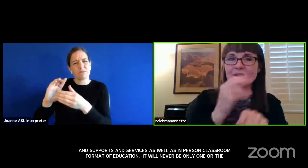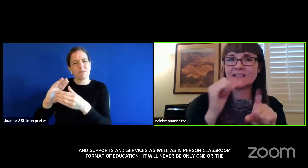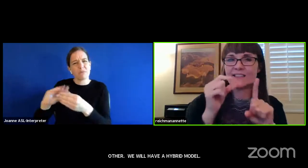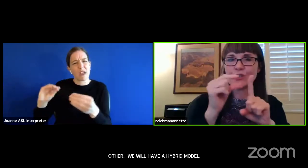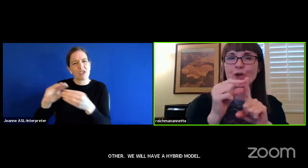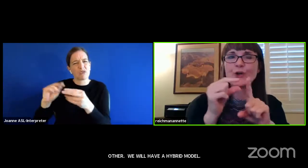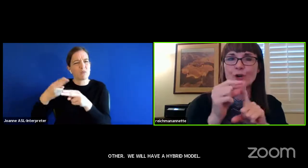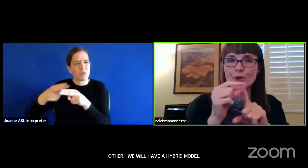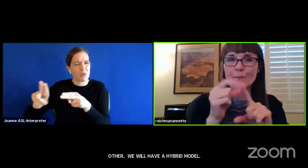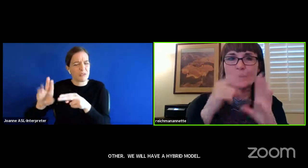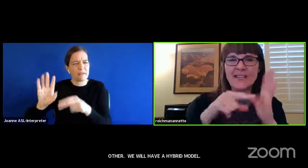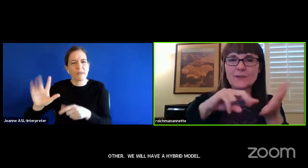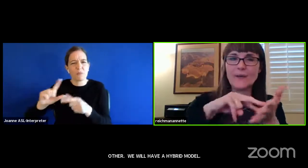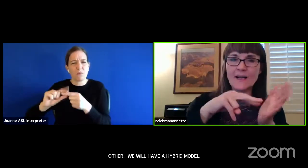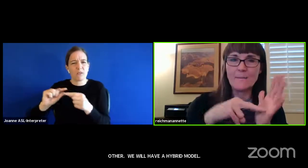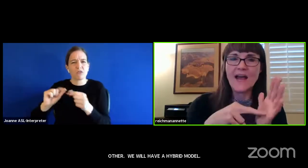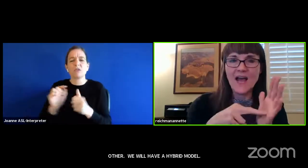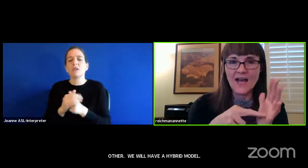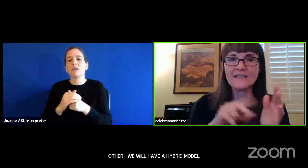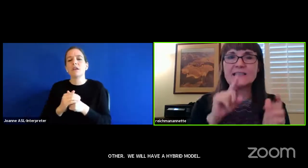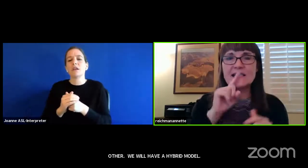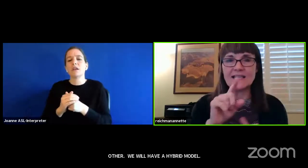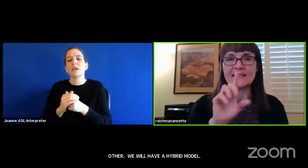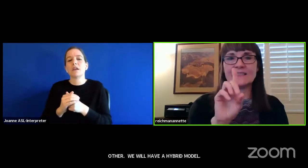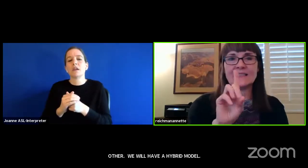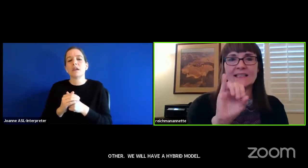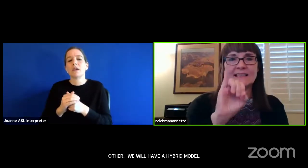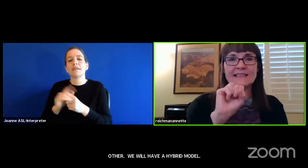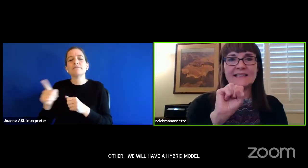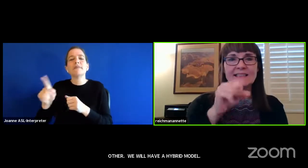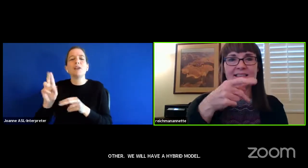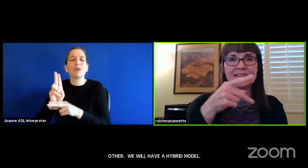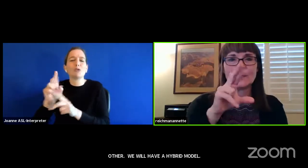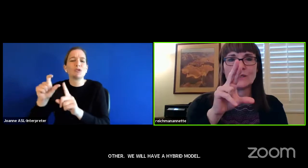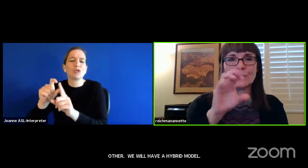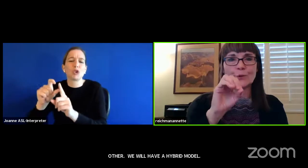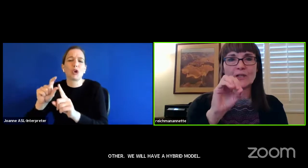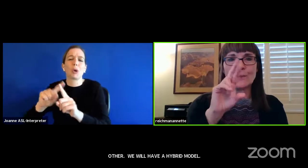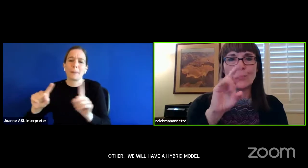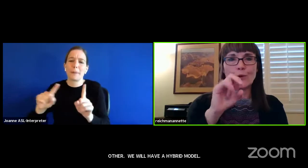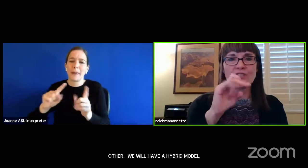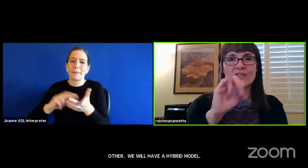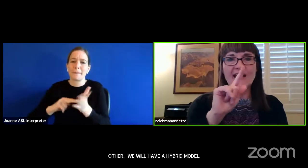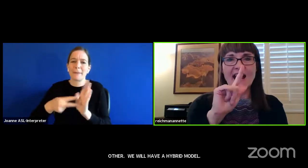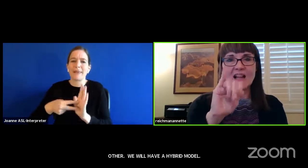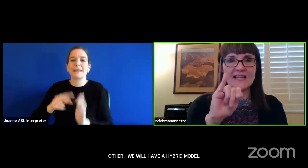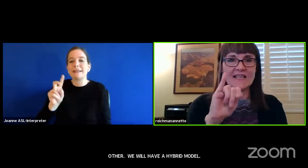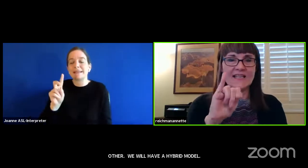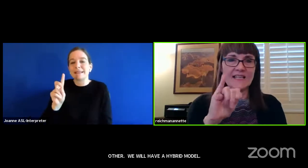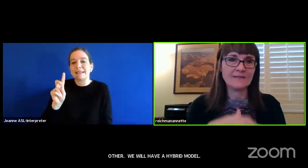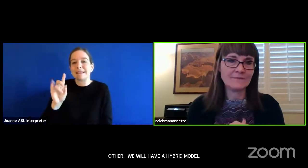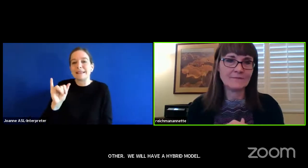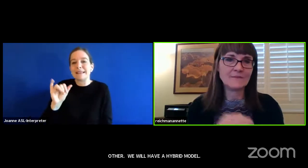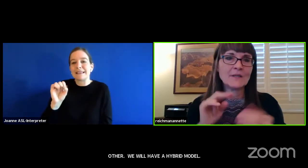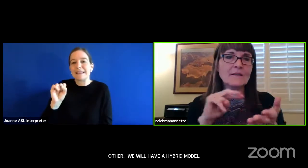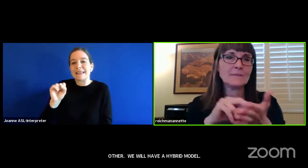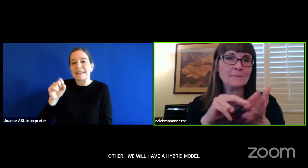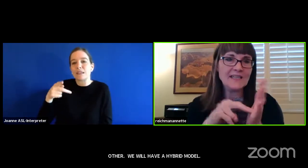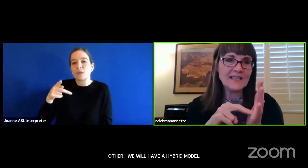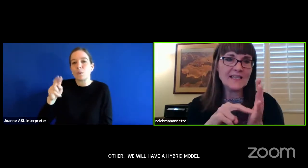didn't use this term, but it's what it meant. The disproportionality,